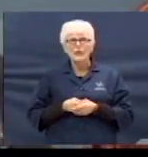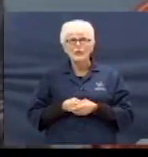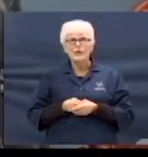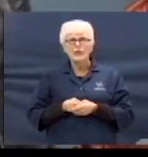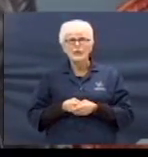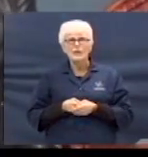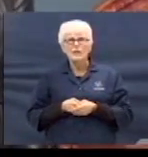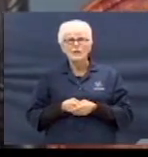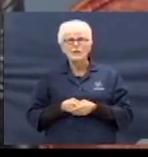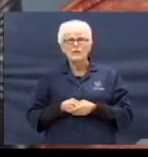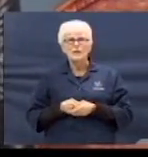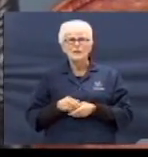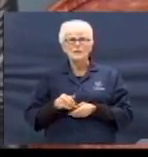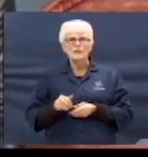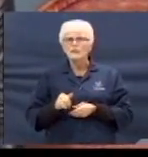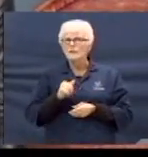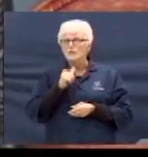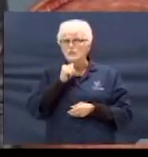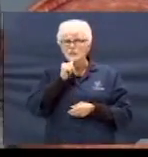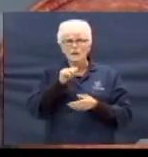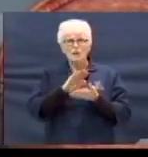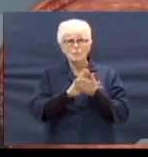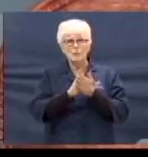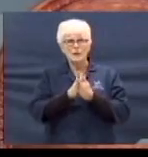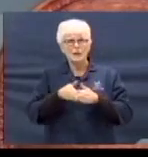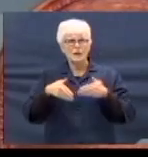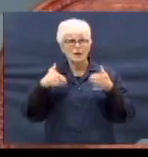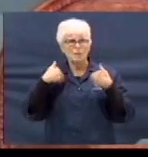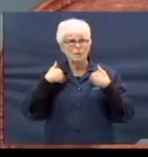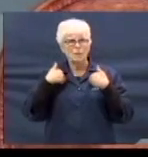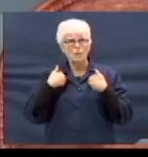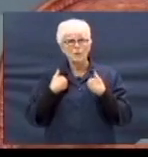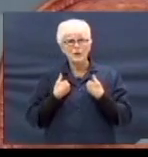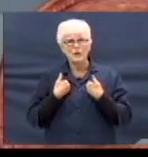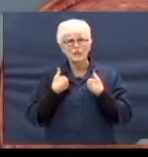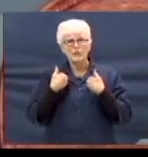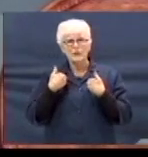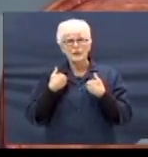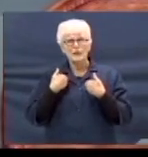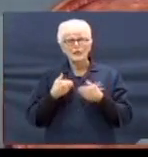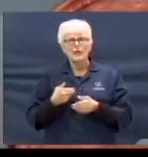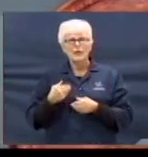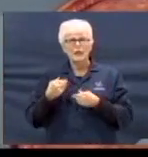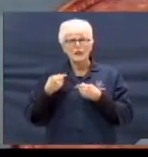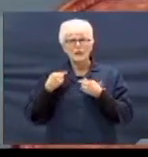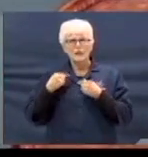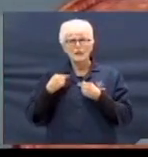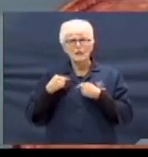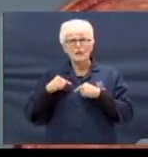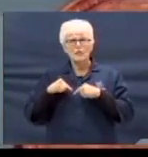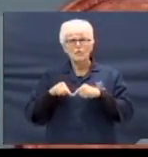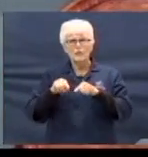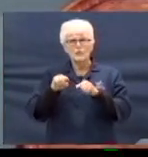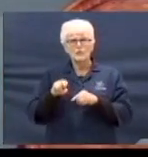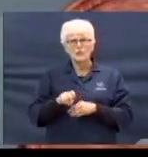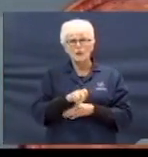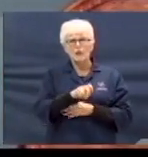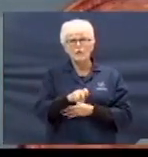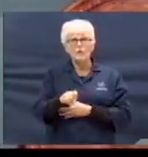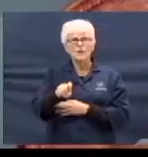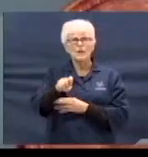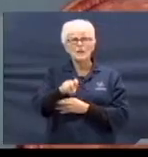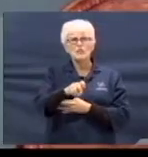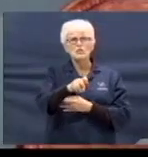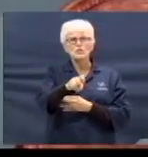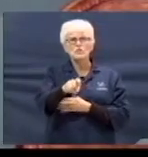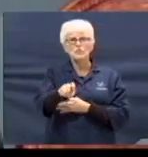not you weary while on this journey